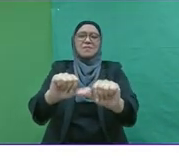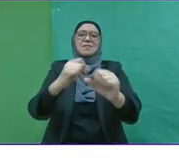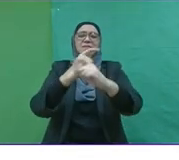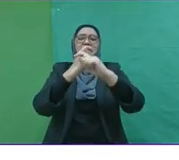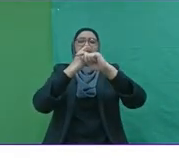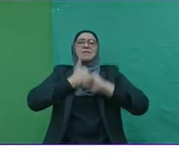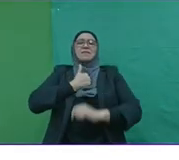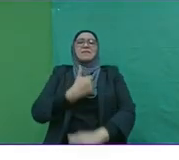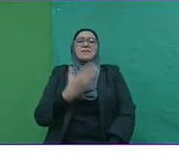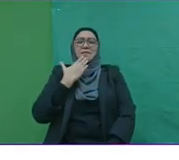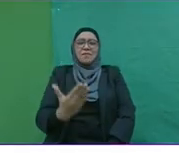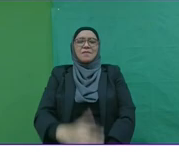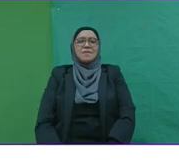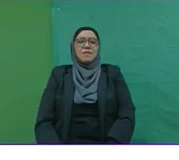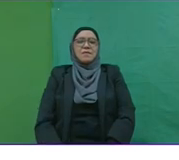Thank you very much.